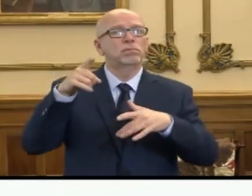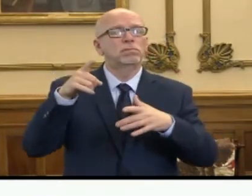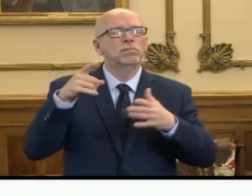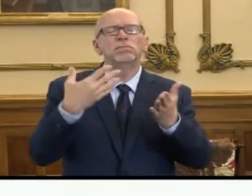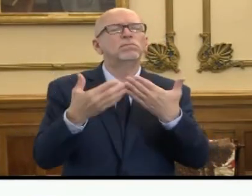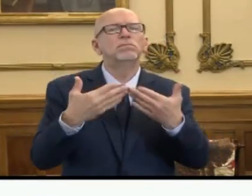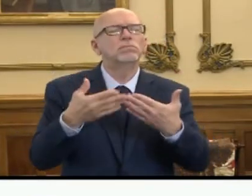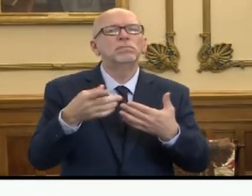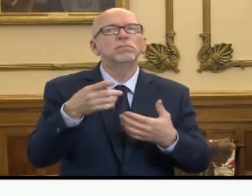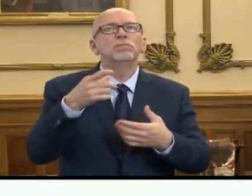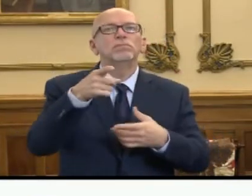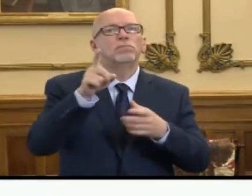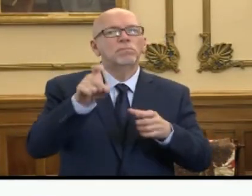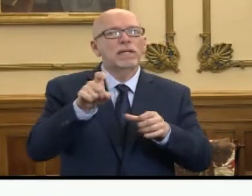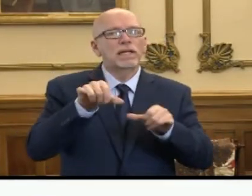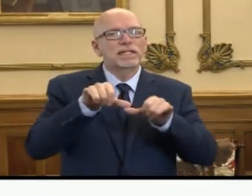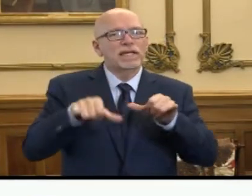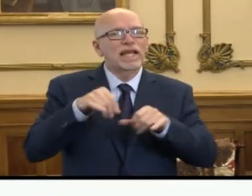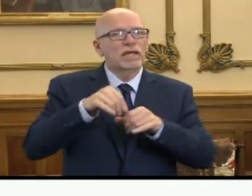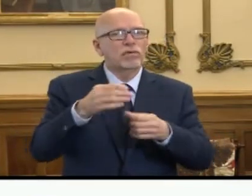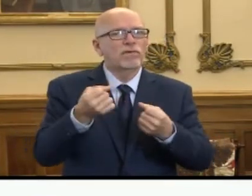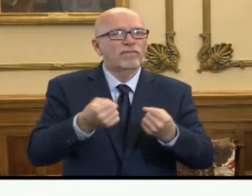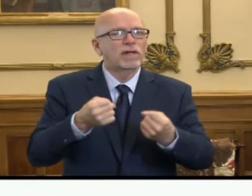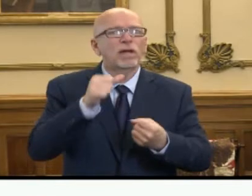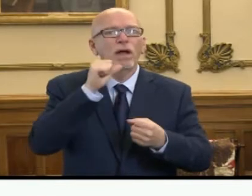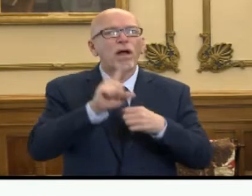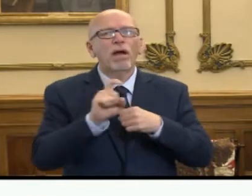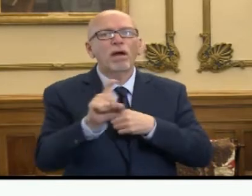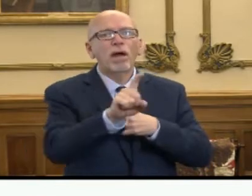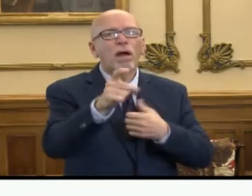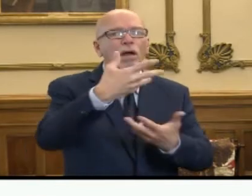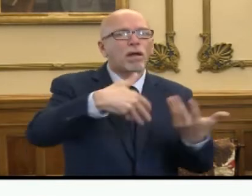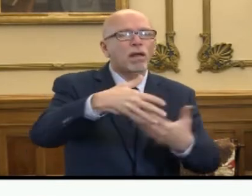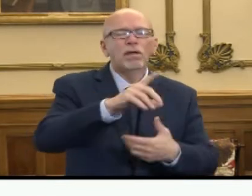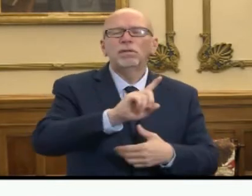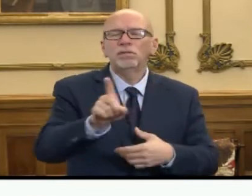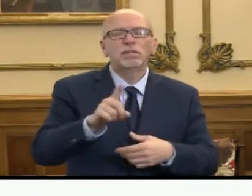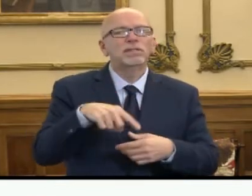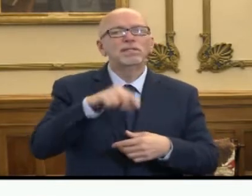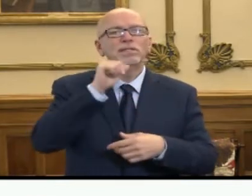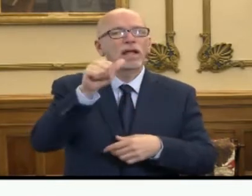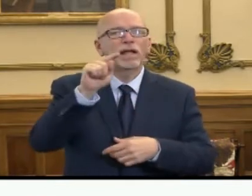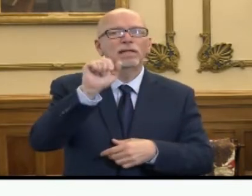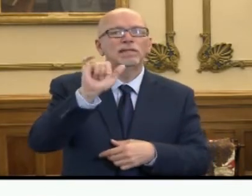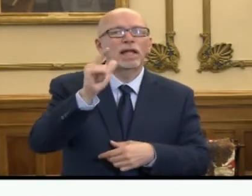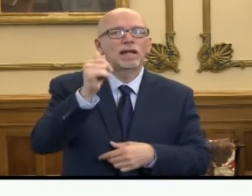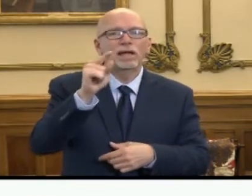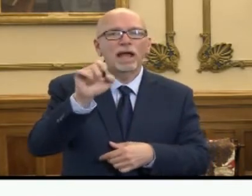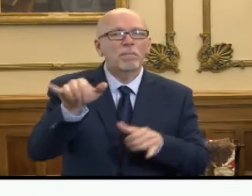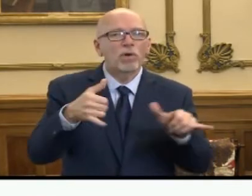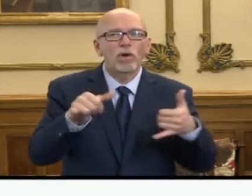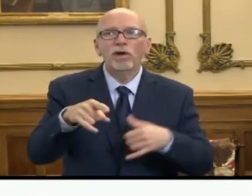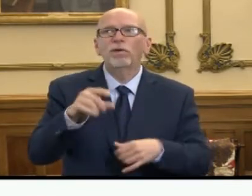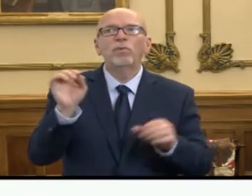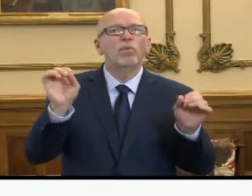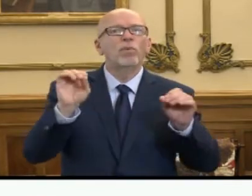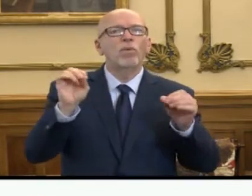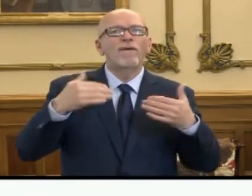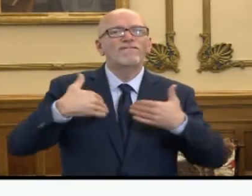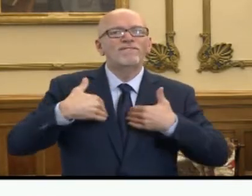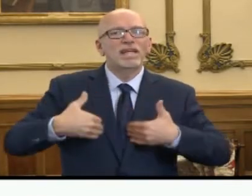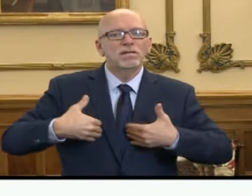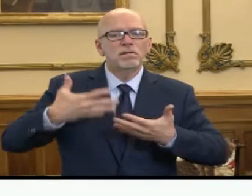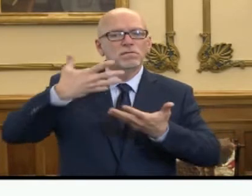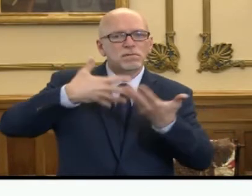stay inside of your vehicle. This is not a tailgate. There's going to be no physical